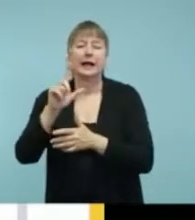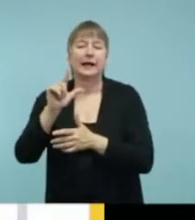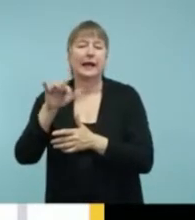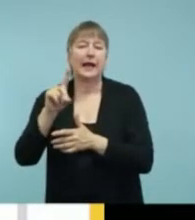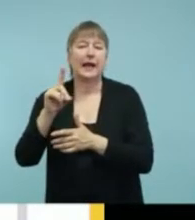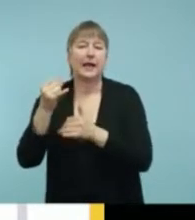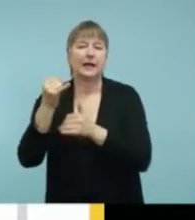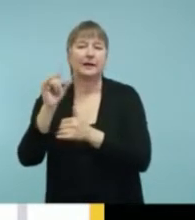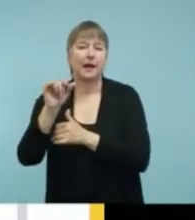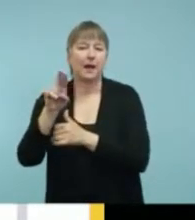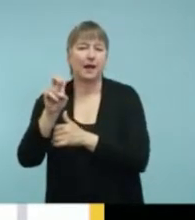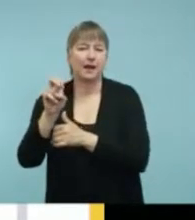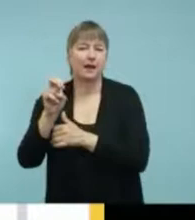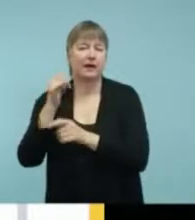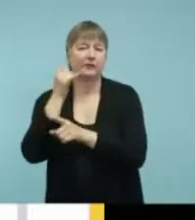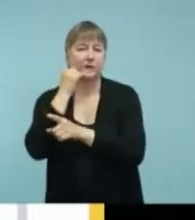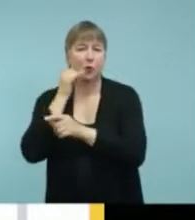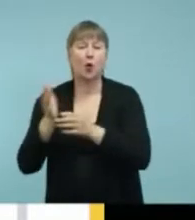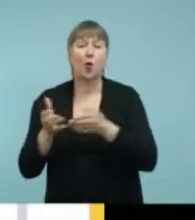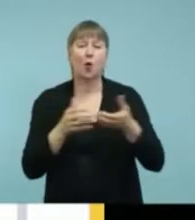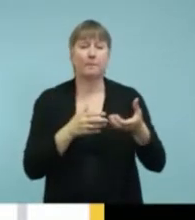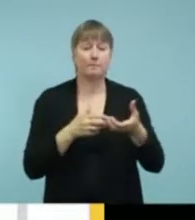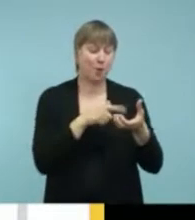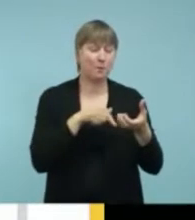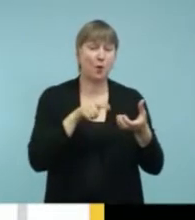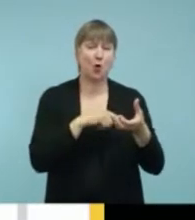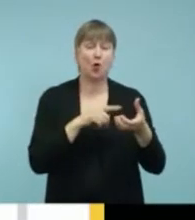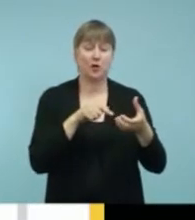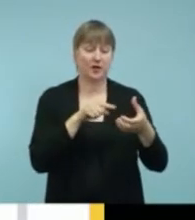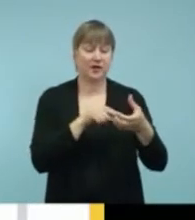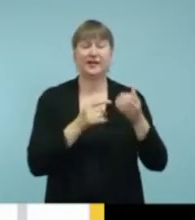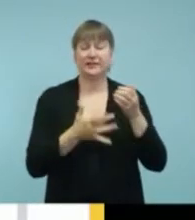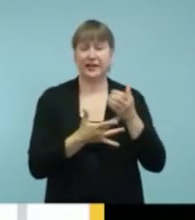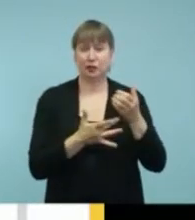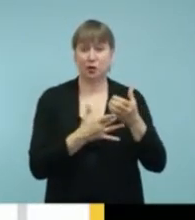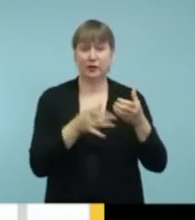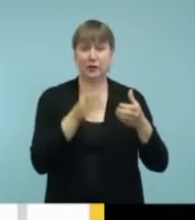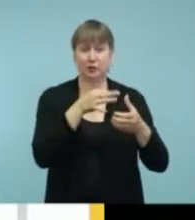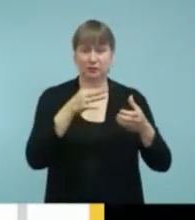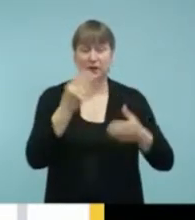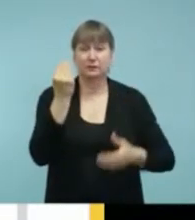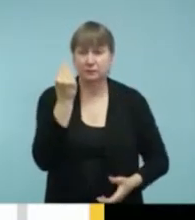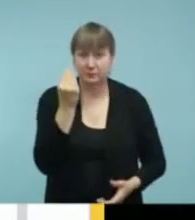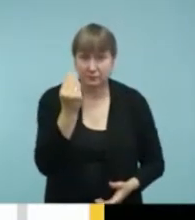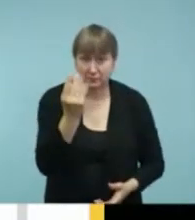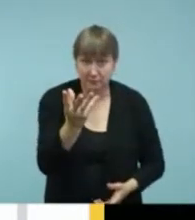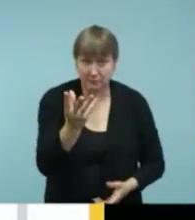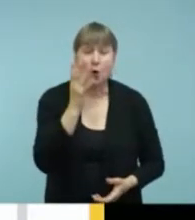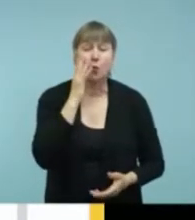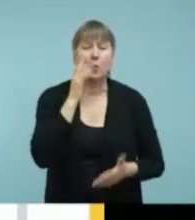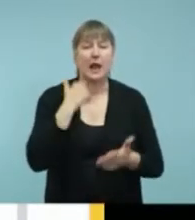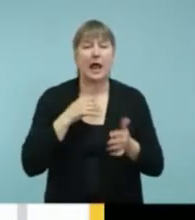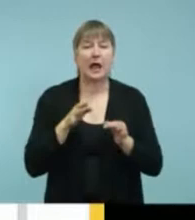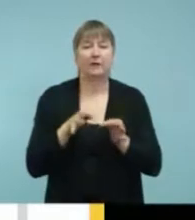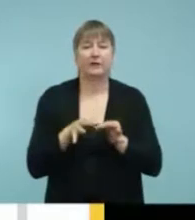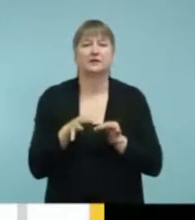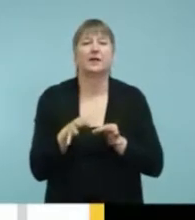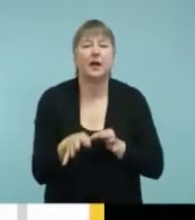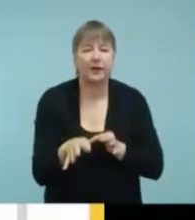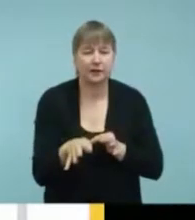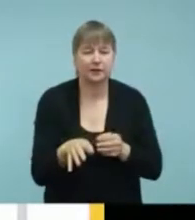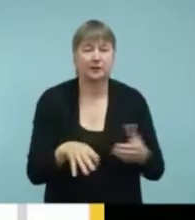the mobile phone technologies. Understand that there will be a delay. Okay.